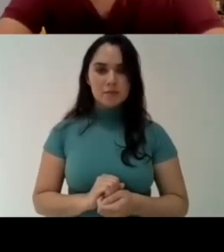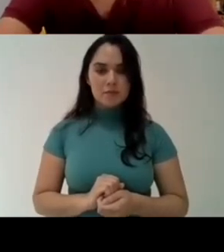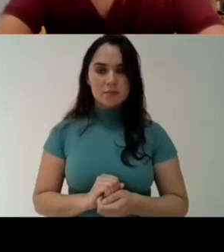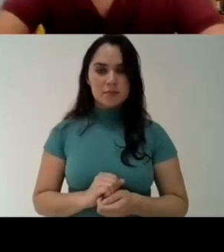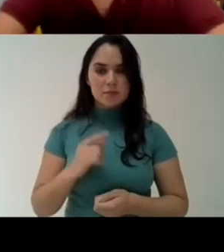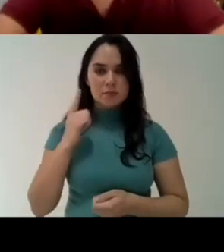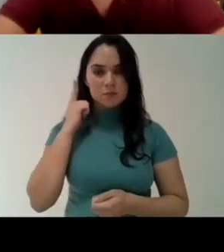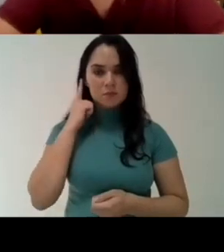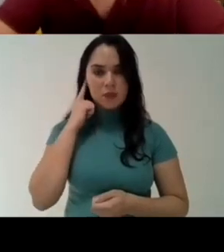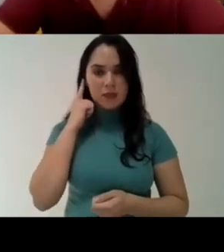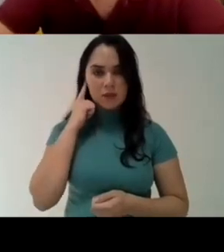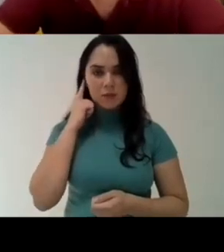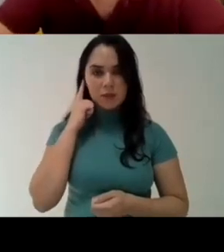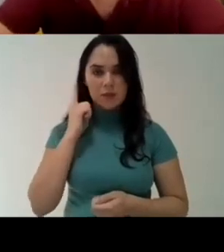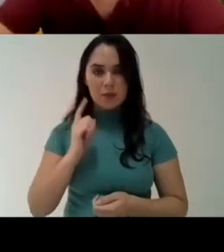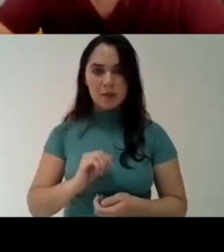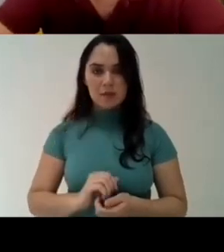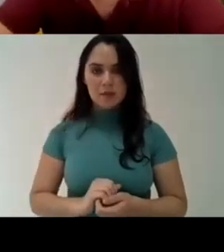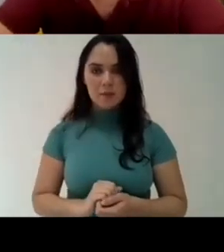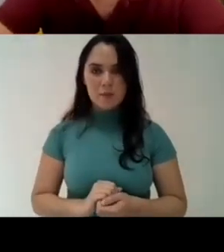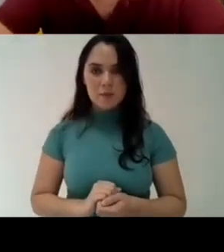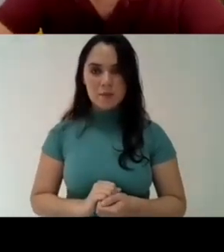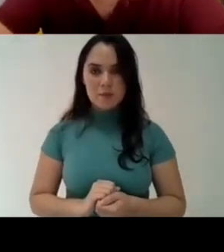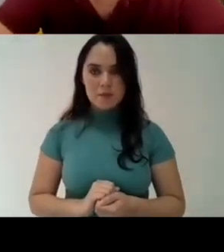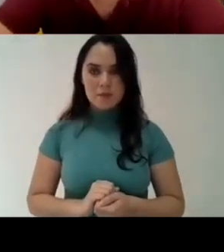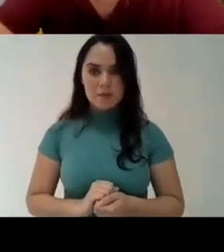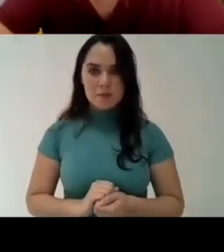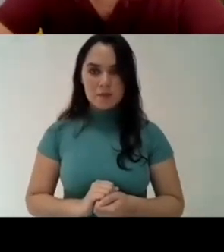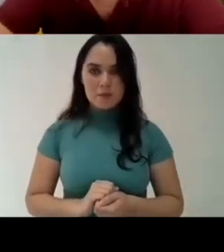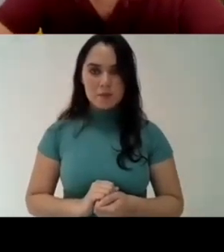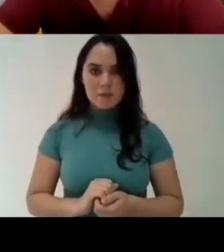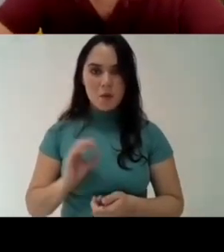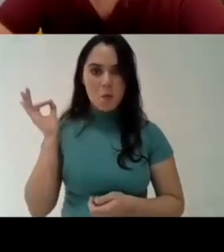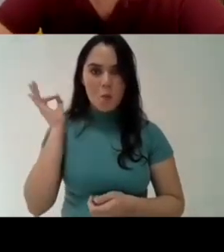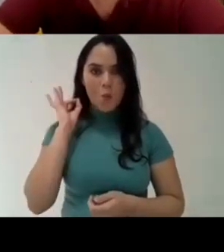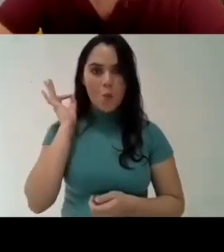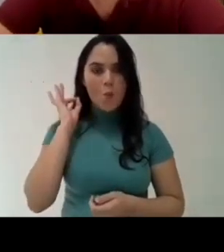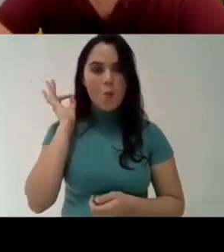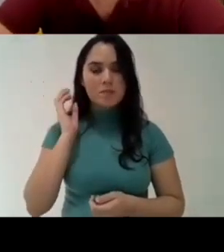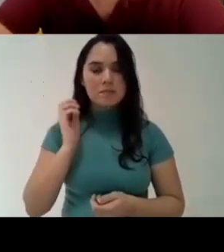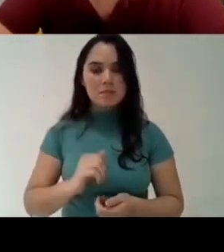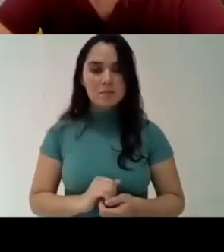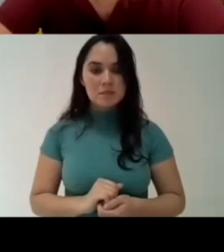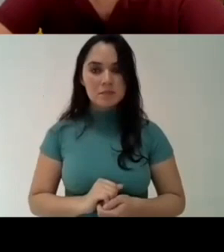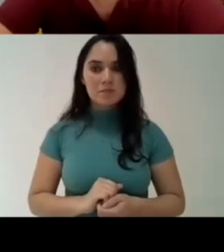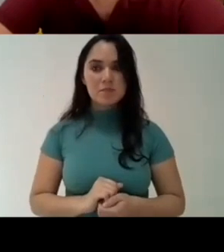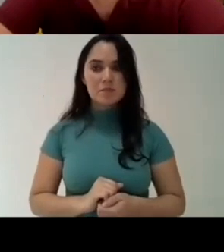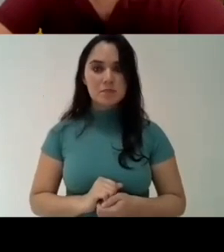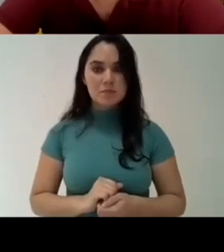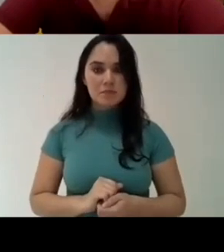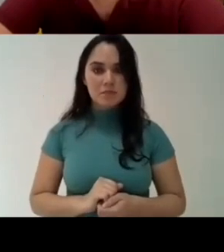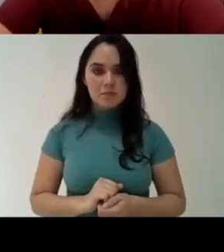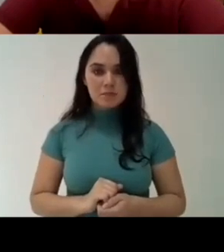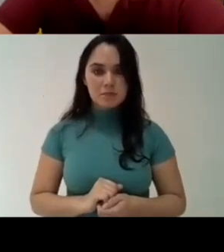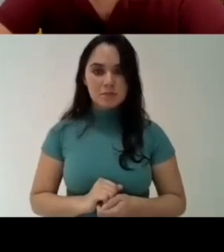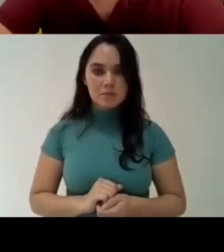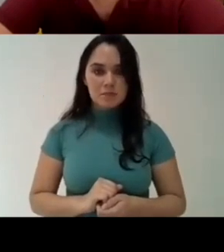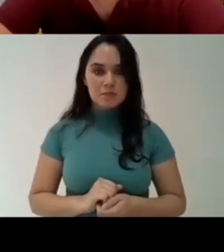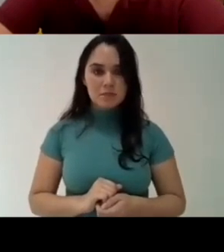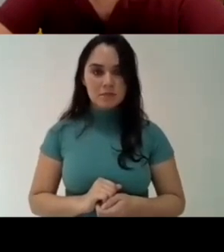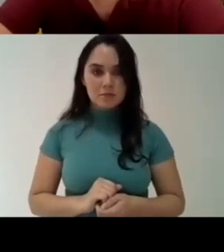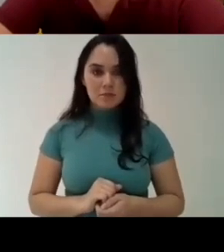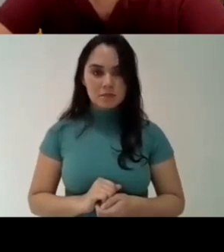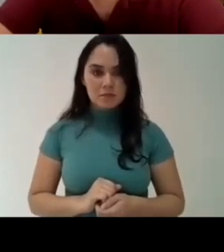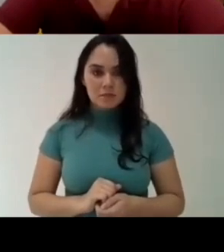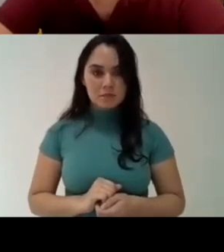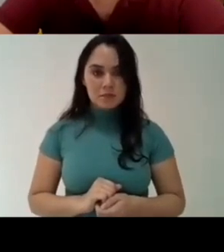and the measures to contain the virus that have not been followed and what